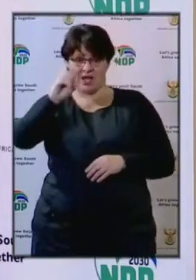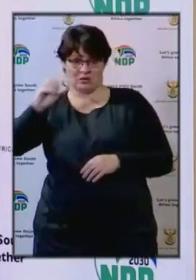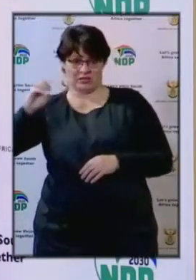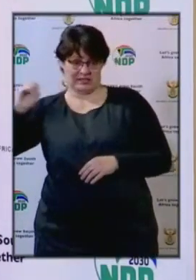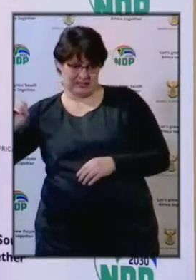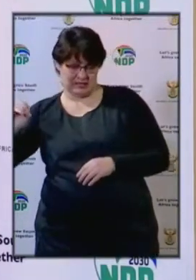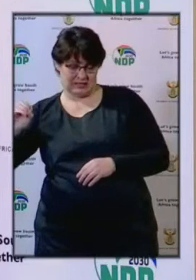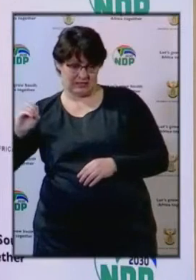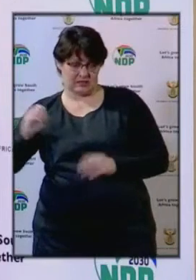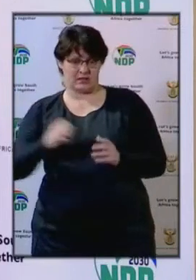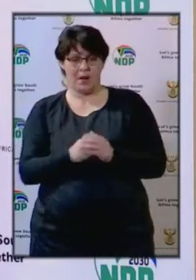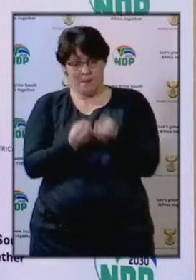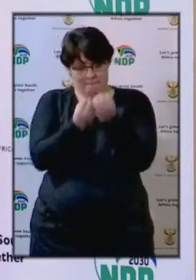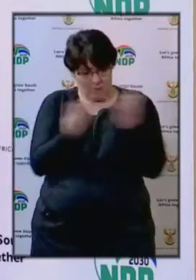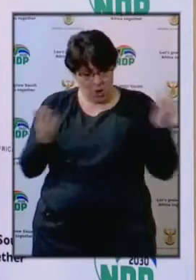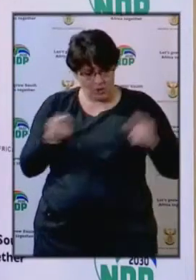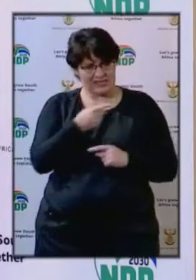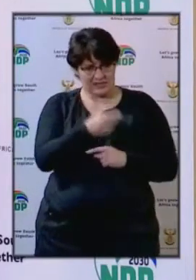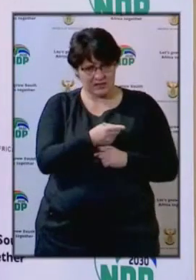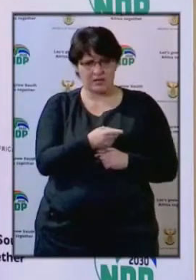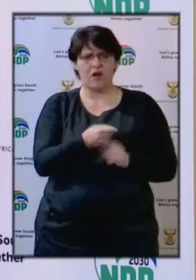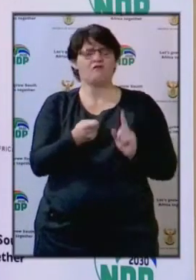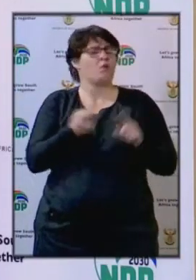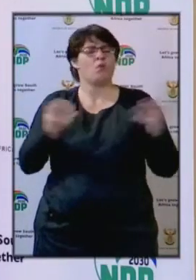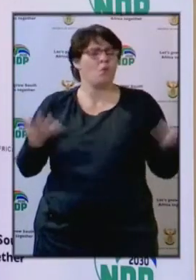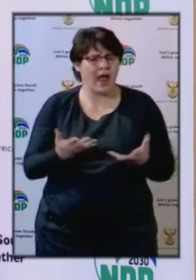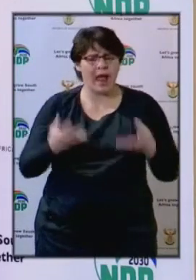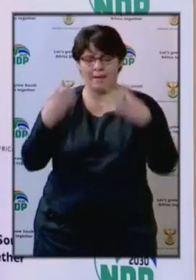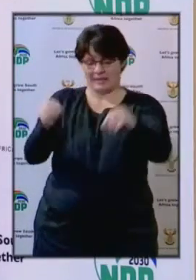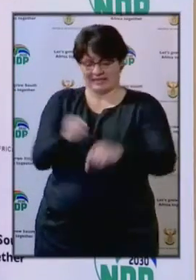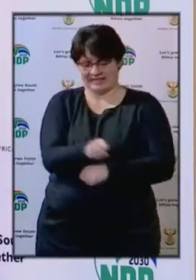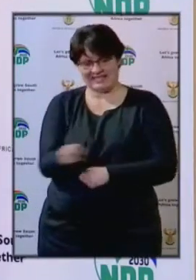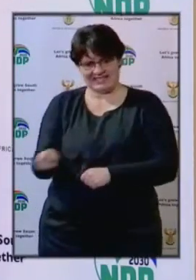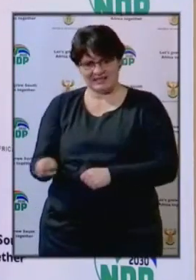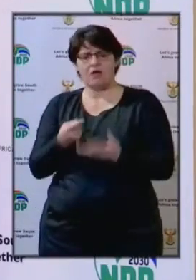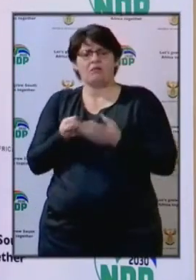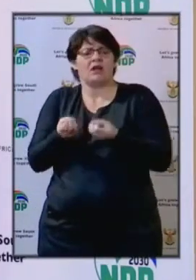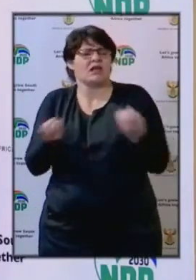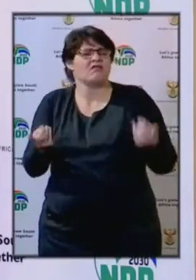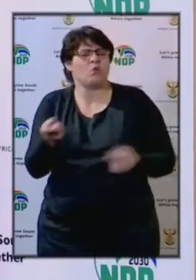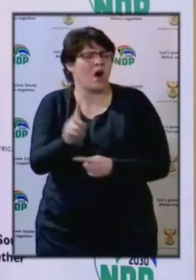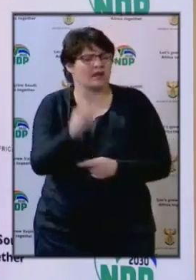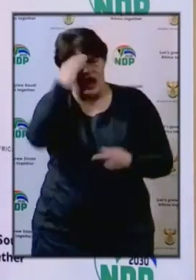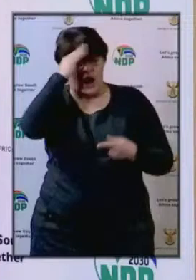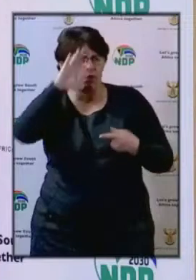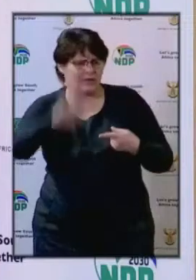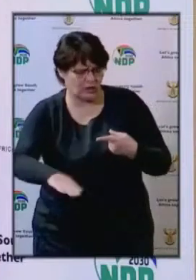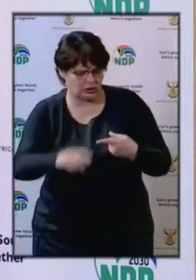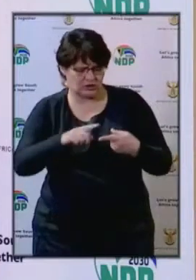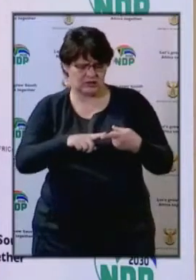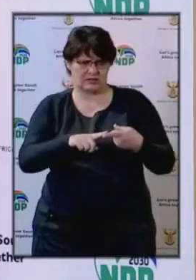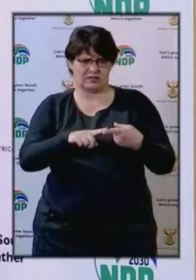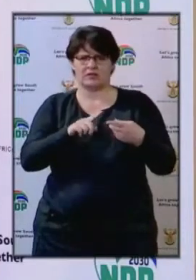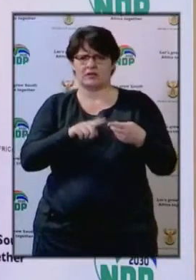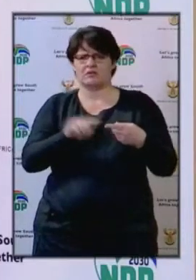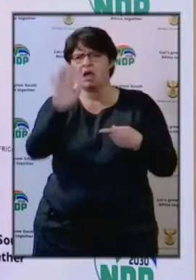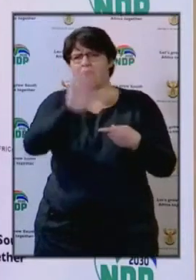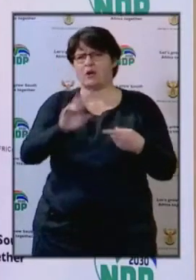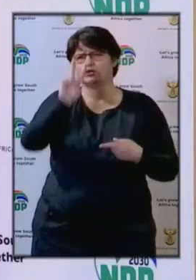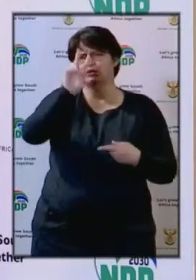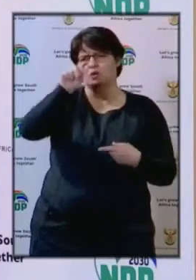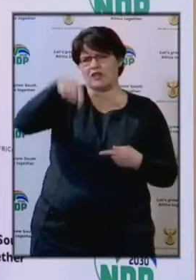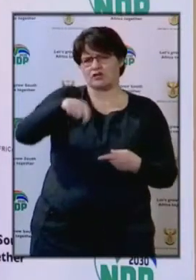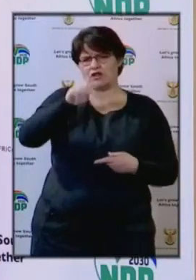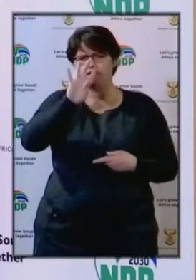A large bulk of the application were from businesses that provides accommodation services. That was around 2